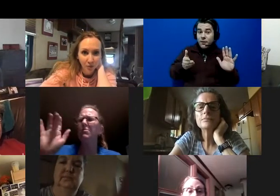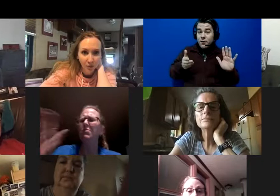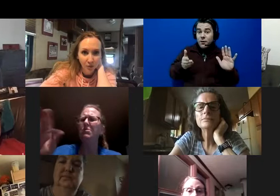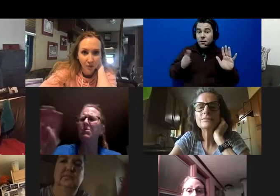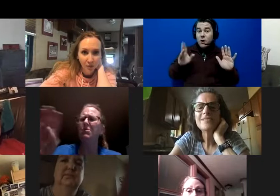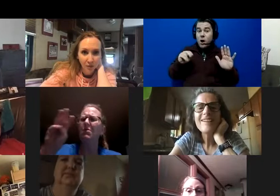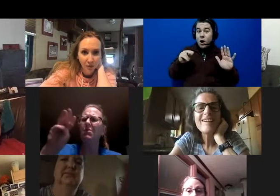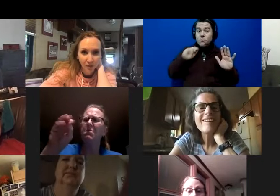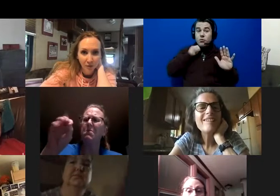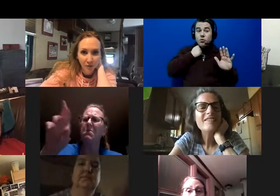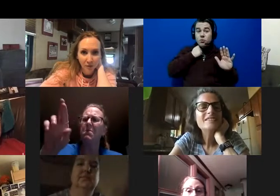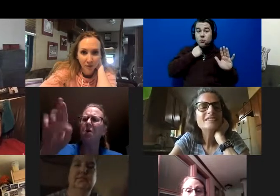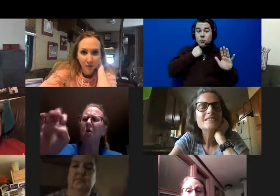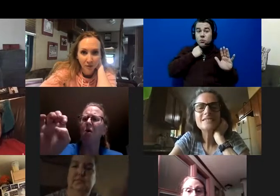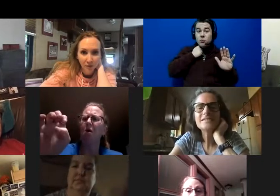unmuted.